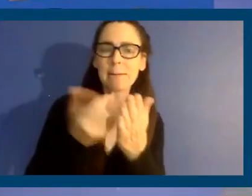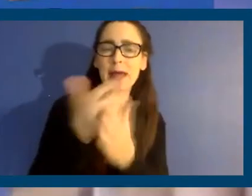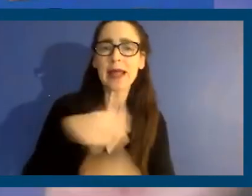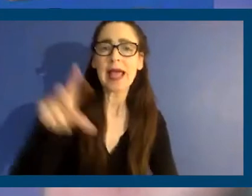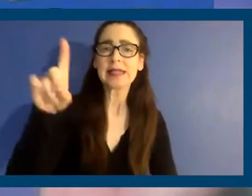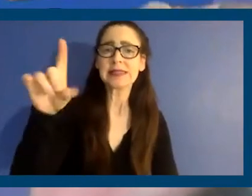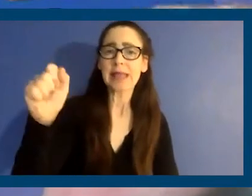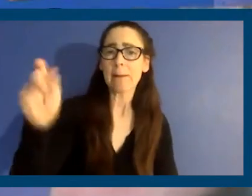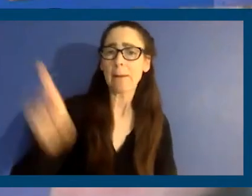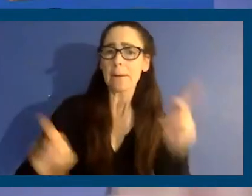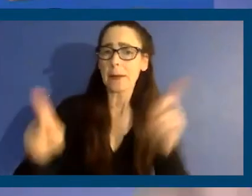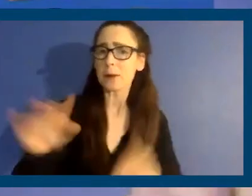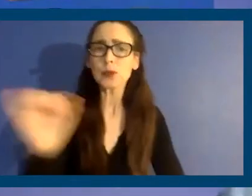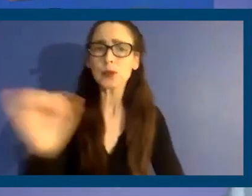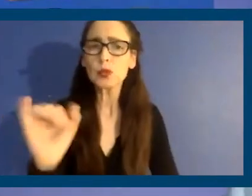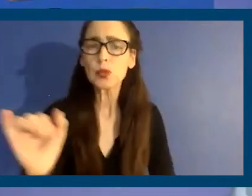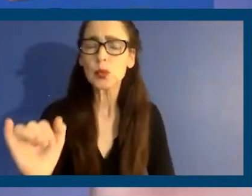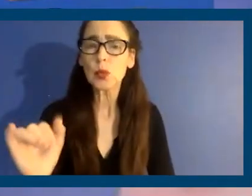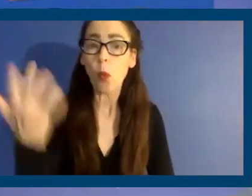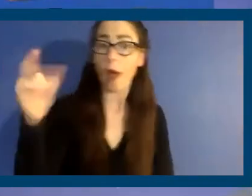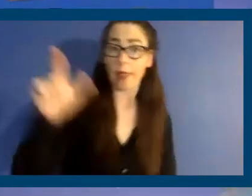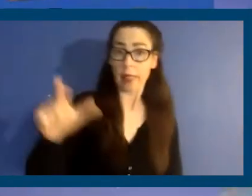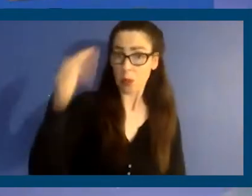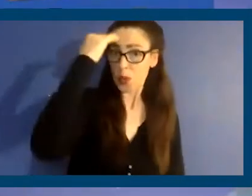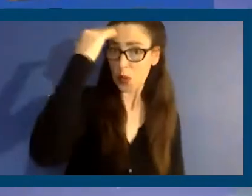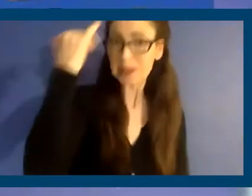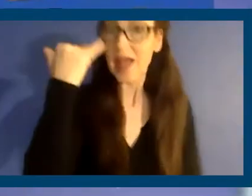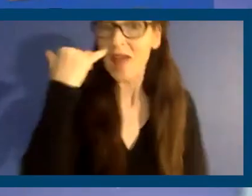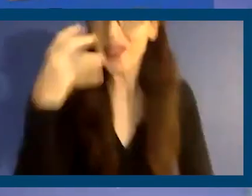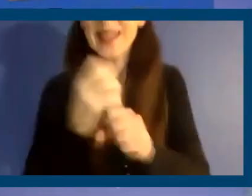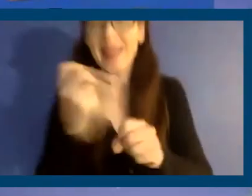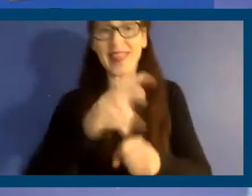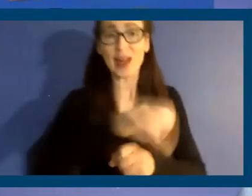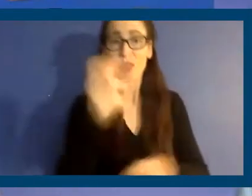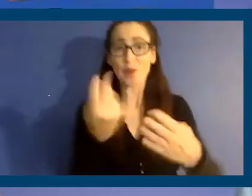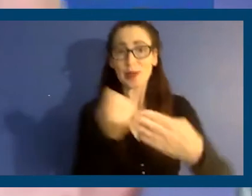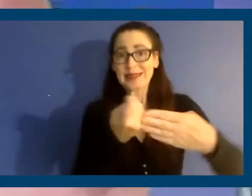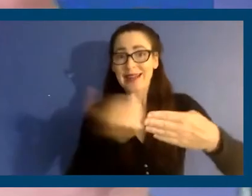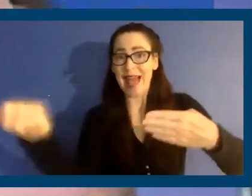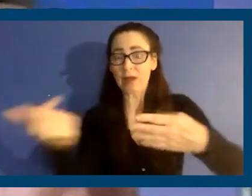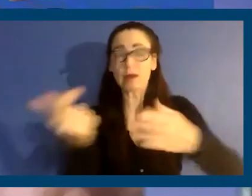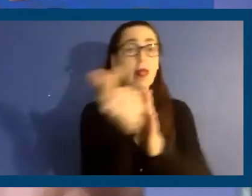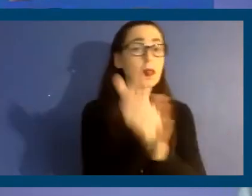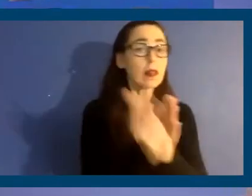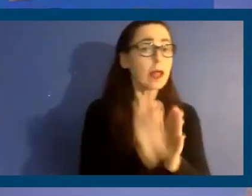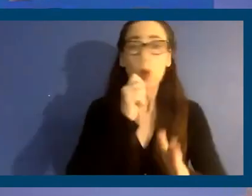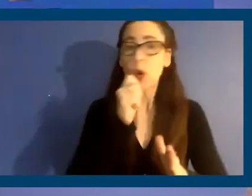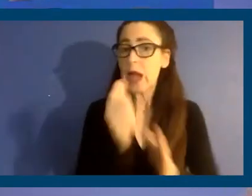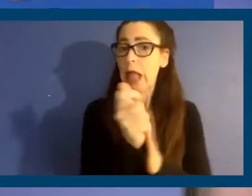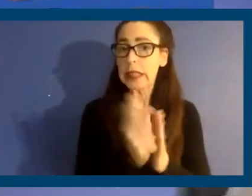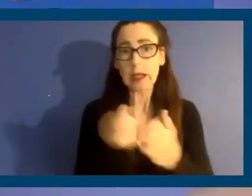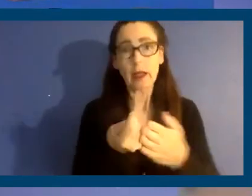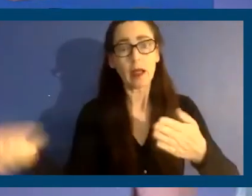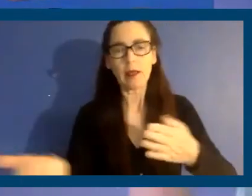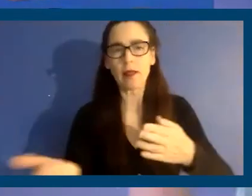Because the landlord knows if they get that tenant out, either legal or illegal means, they can